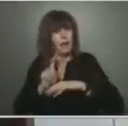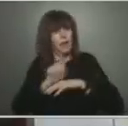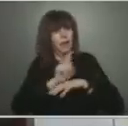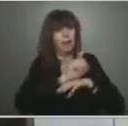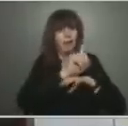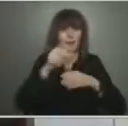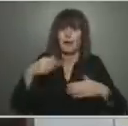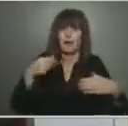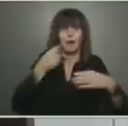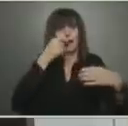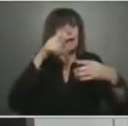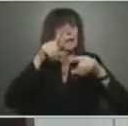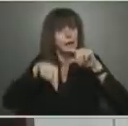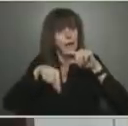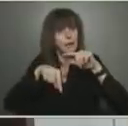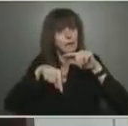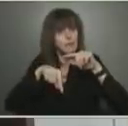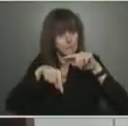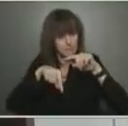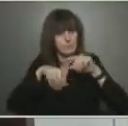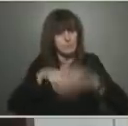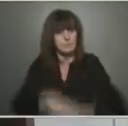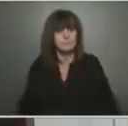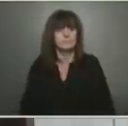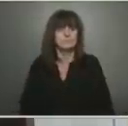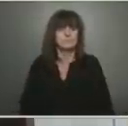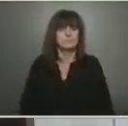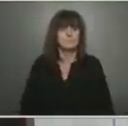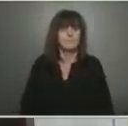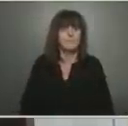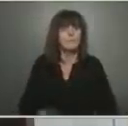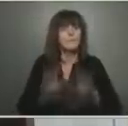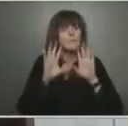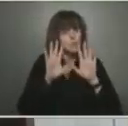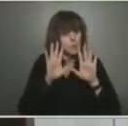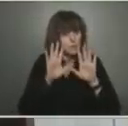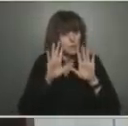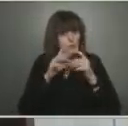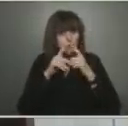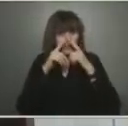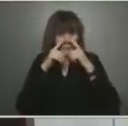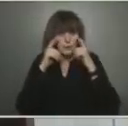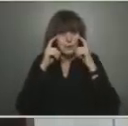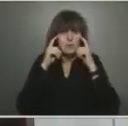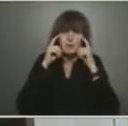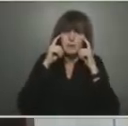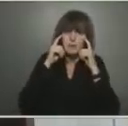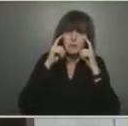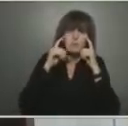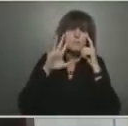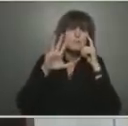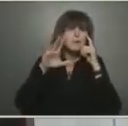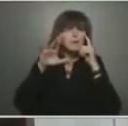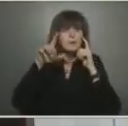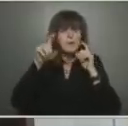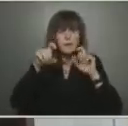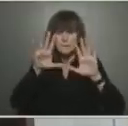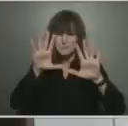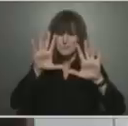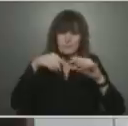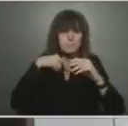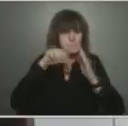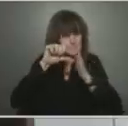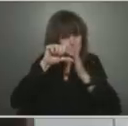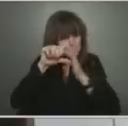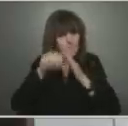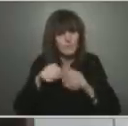and masking when not eating is always maintained and screening before you go into an environment like that. So,